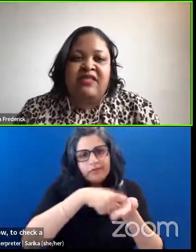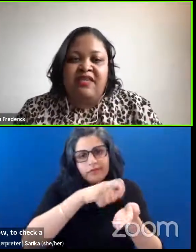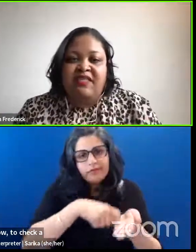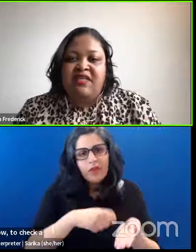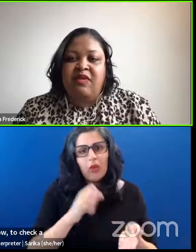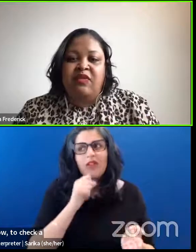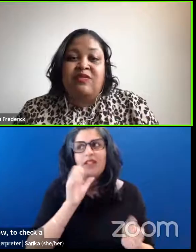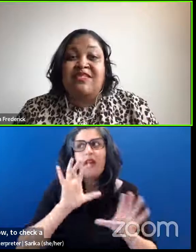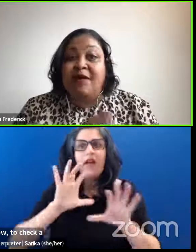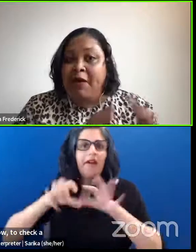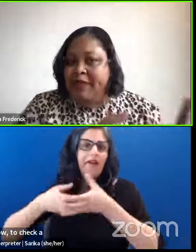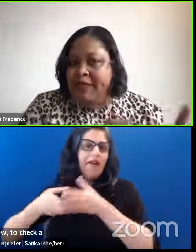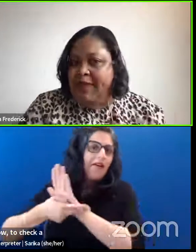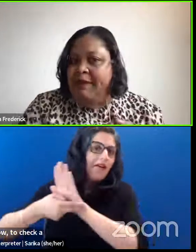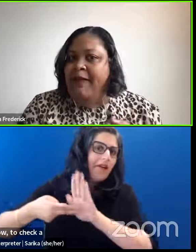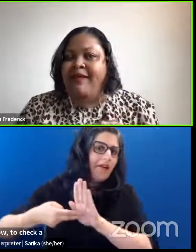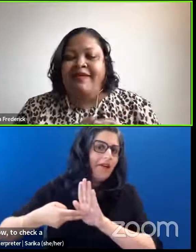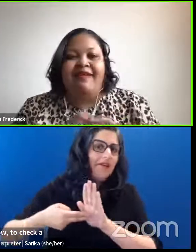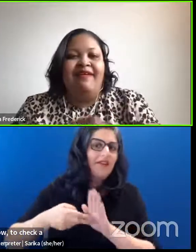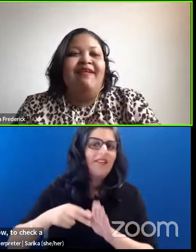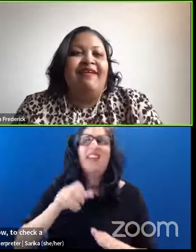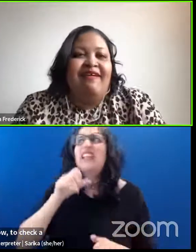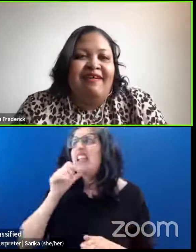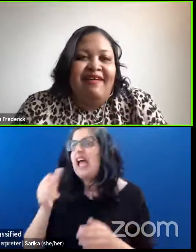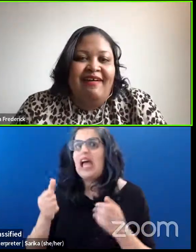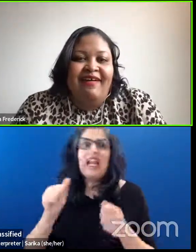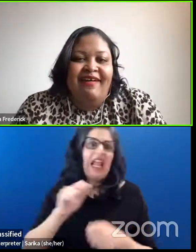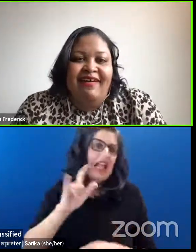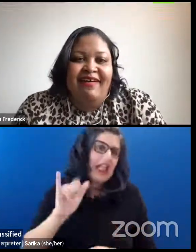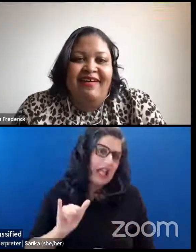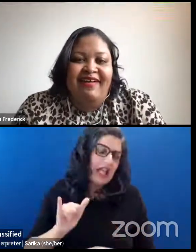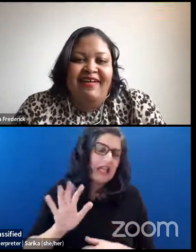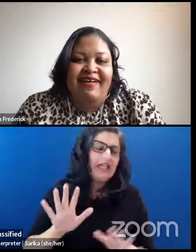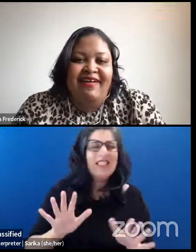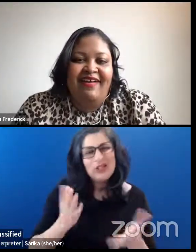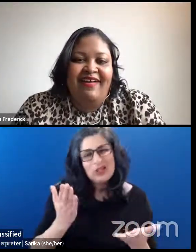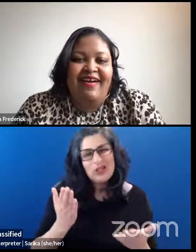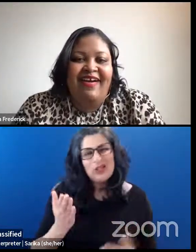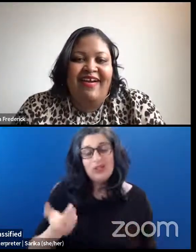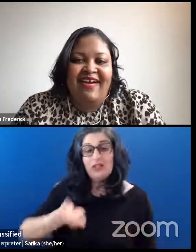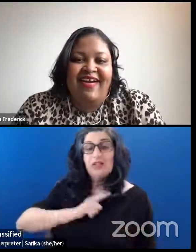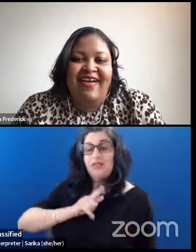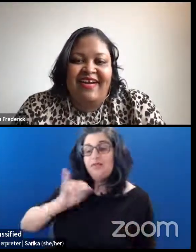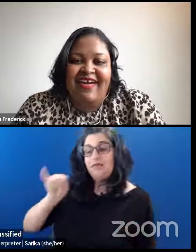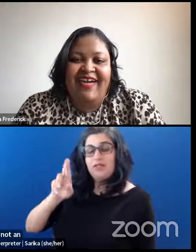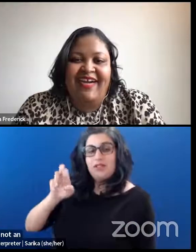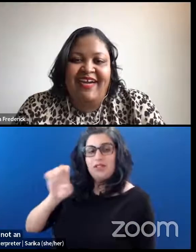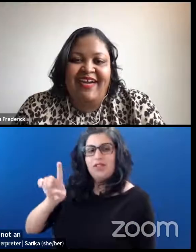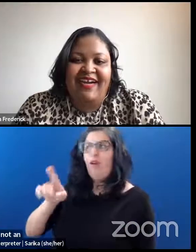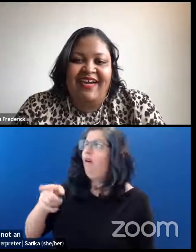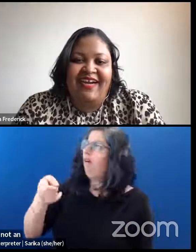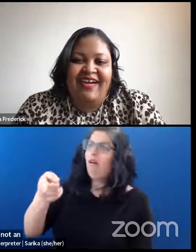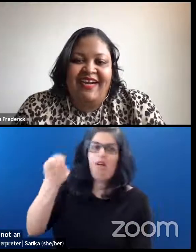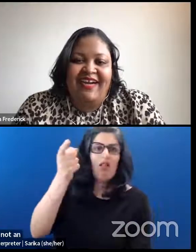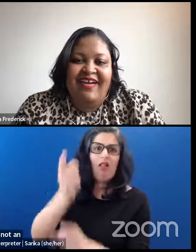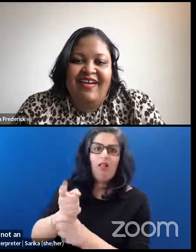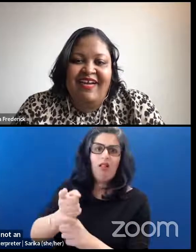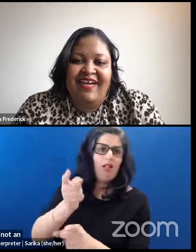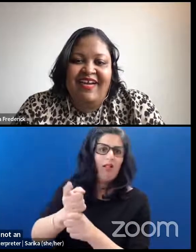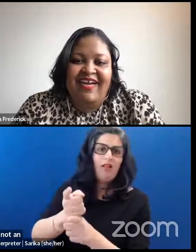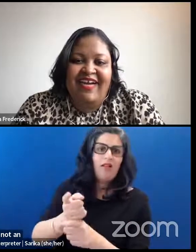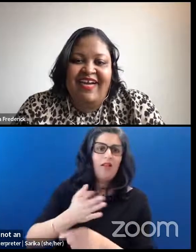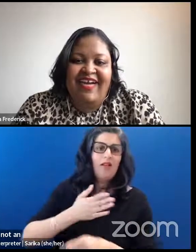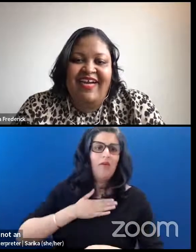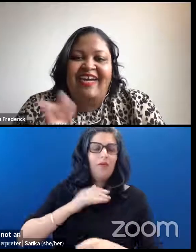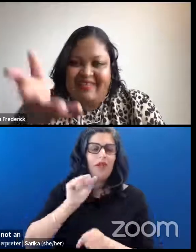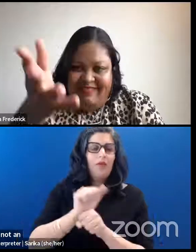as someone who's not an ally. If if I could just say, I think you're so right on it. And, you know, my, my, my book